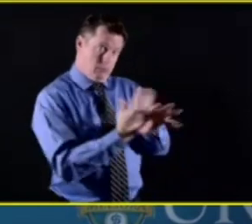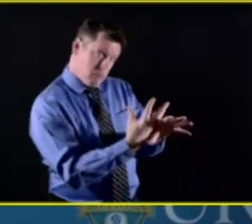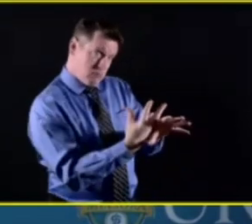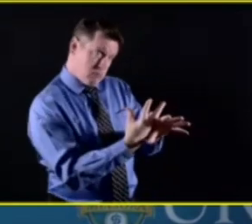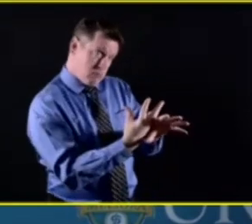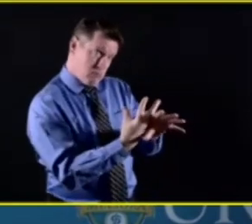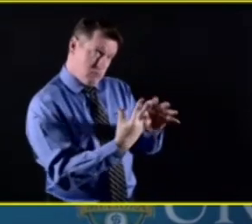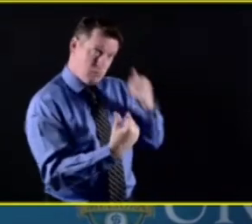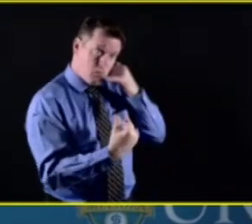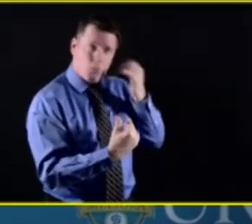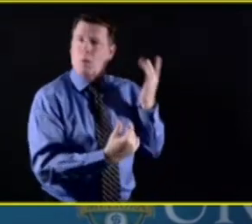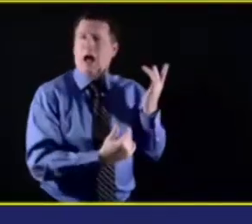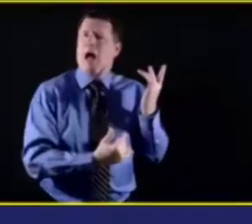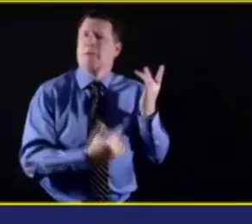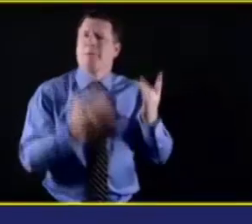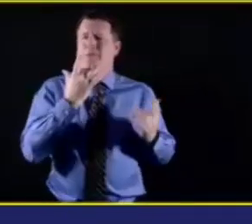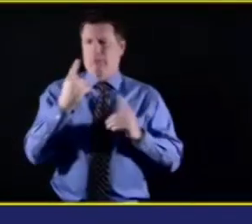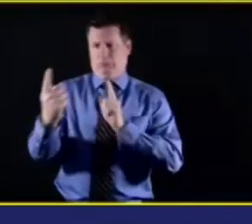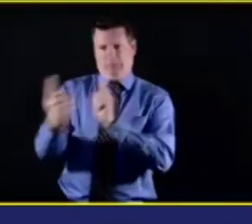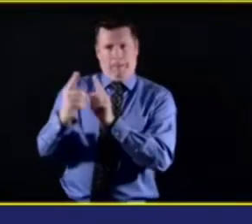Caroline, you want to take that?